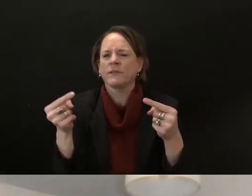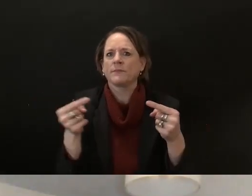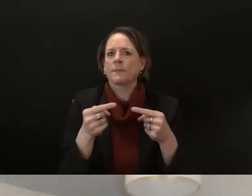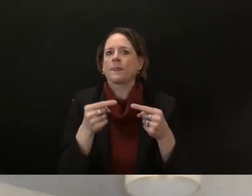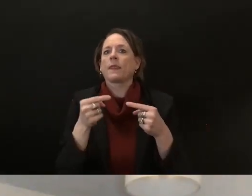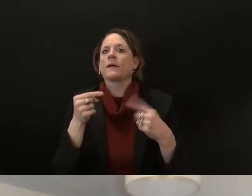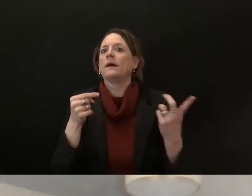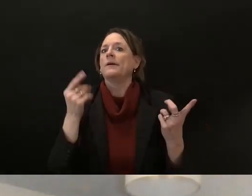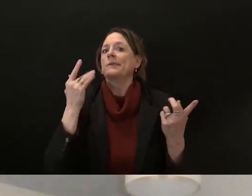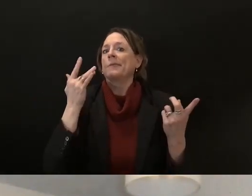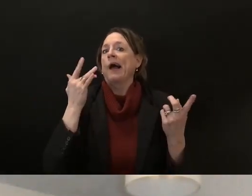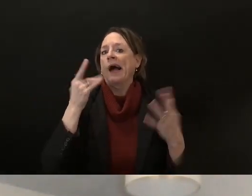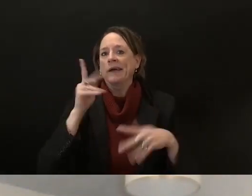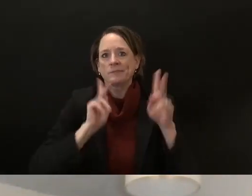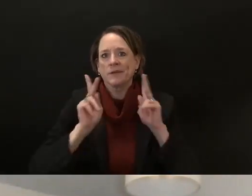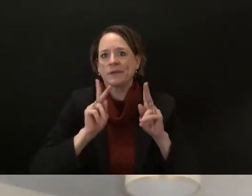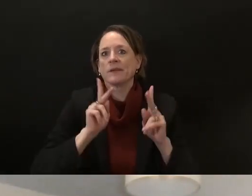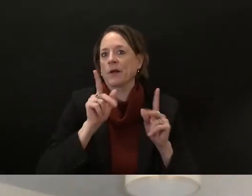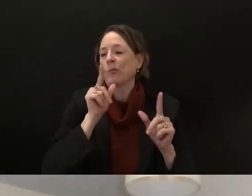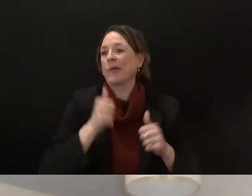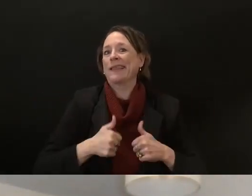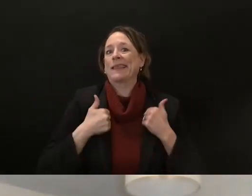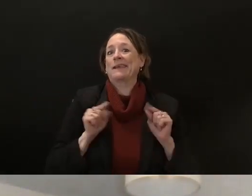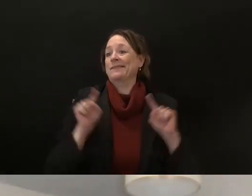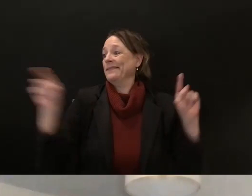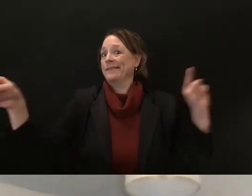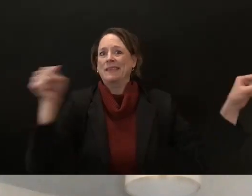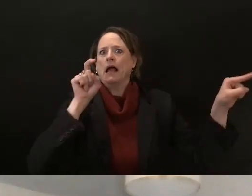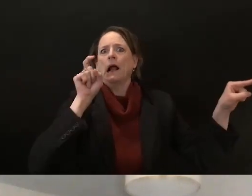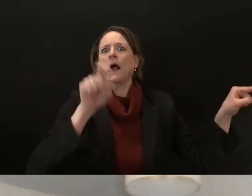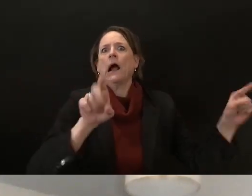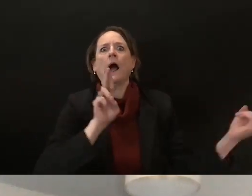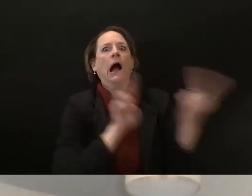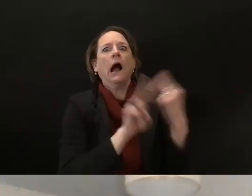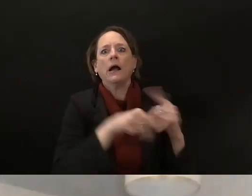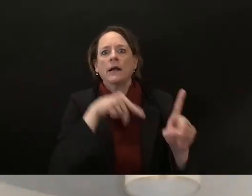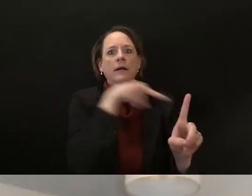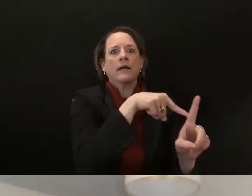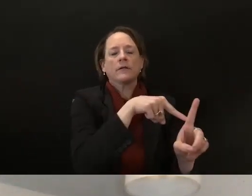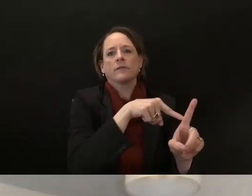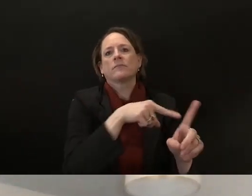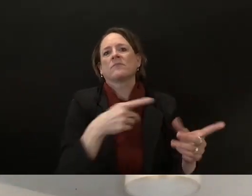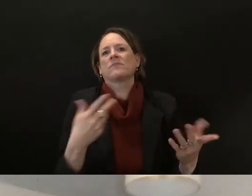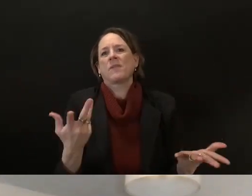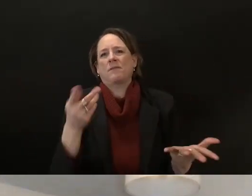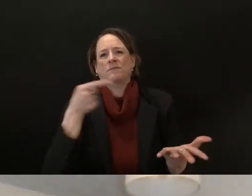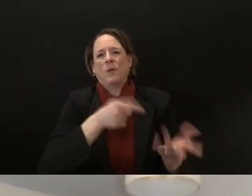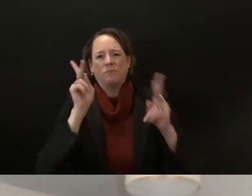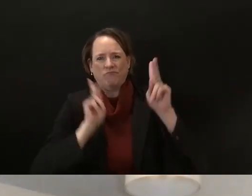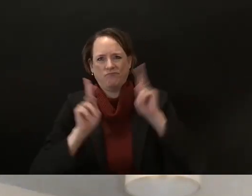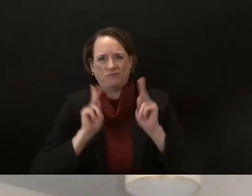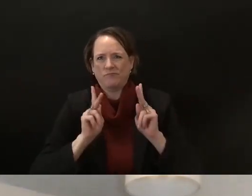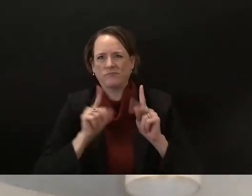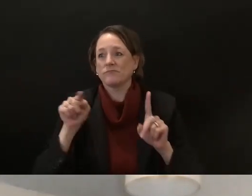repair and upgrades uh will not be benefited by this uh to a great degree and so most of